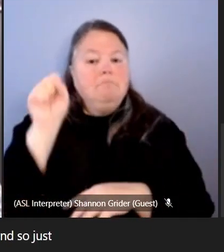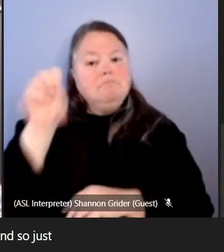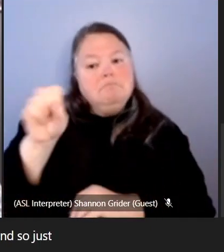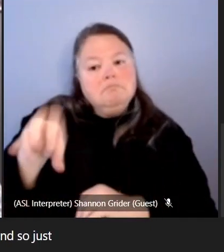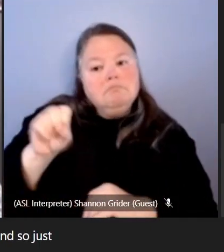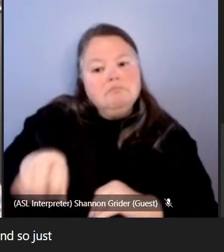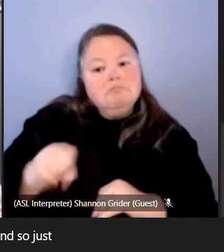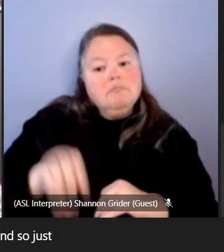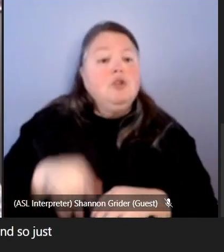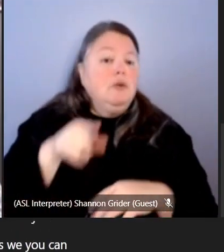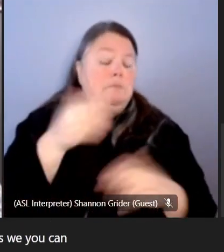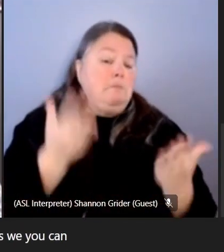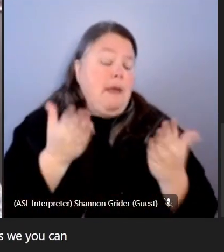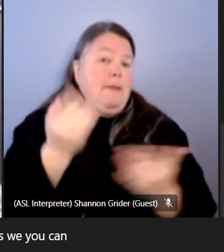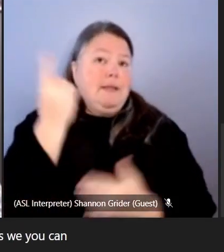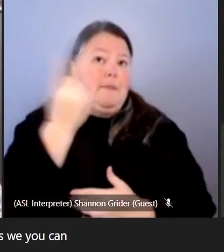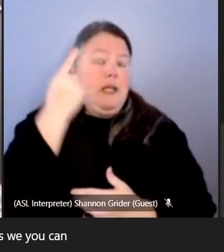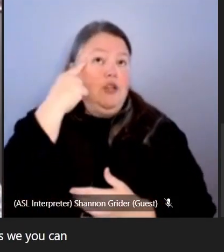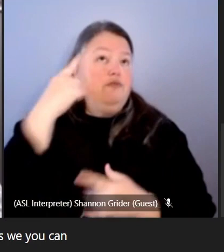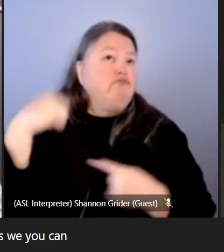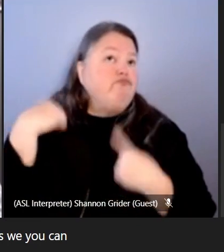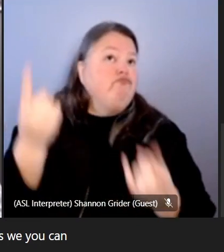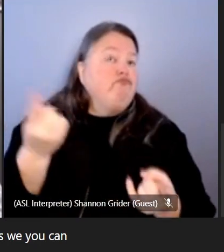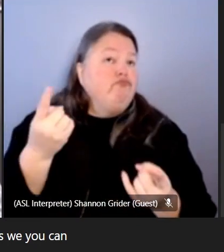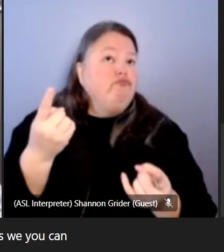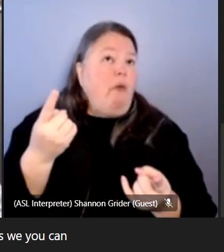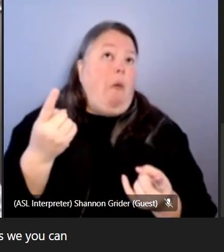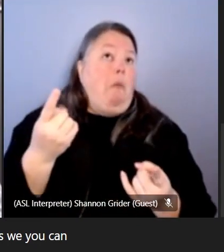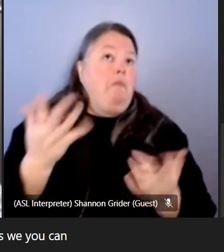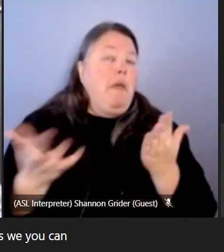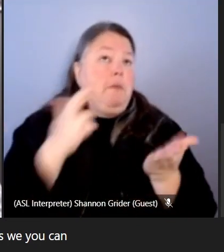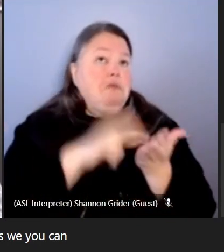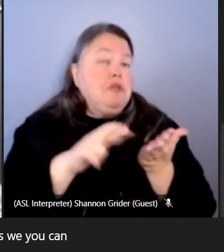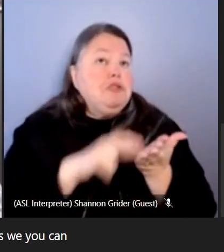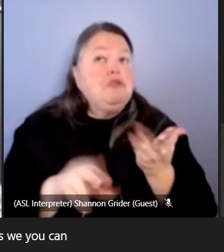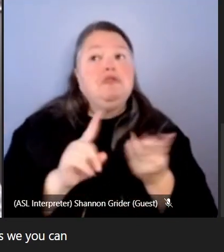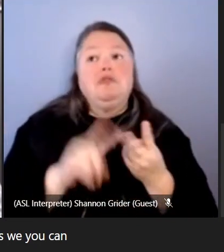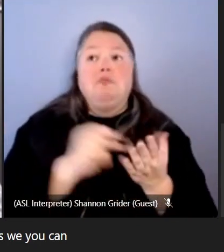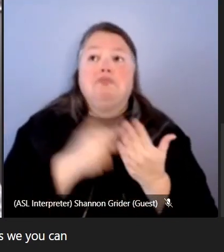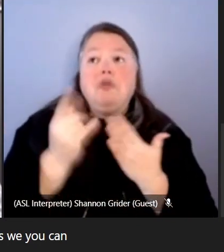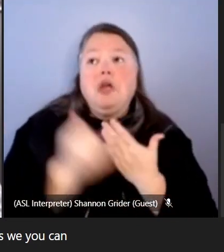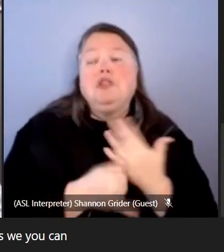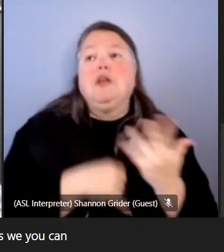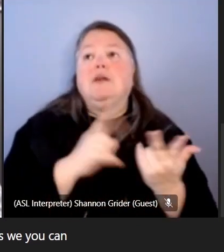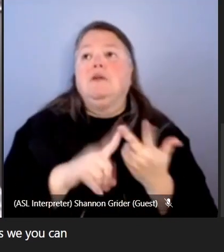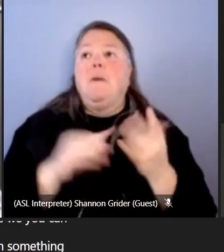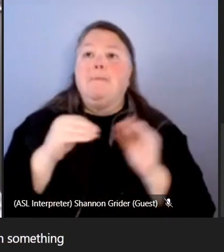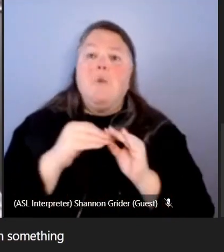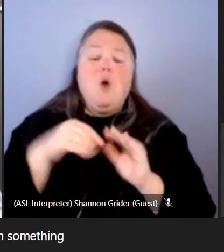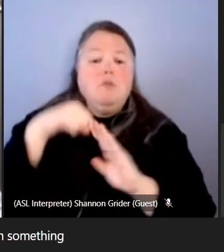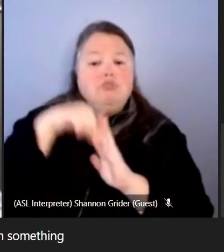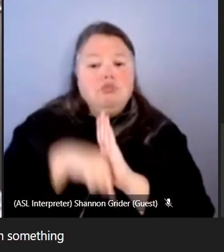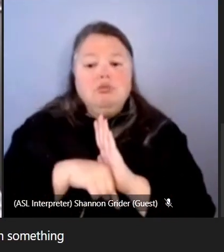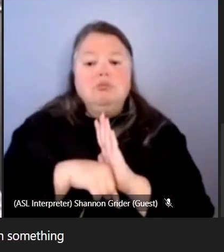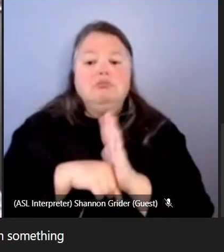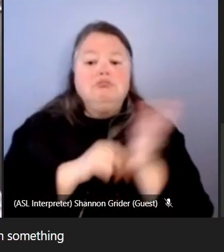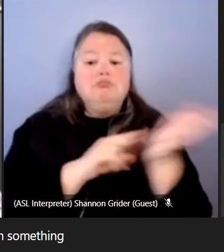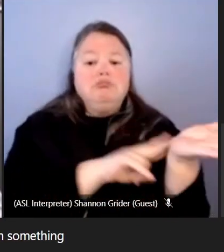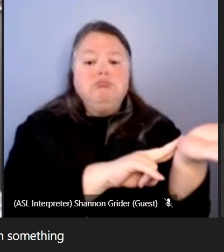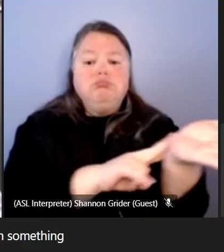we you can do a project um or some kind of research based on uh something that might be um